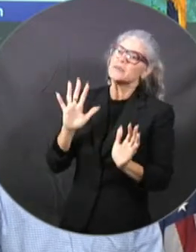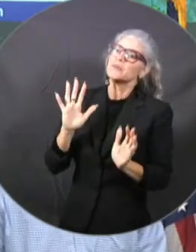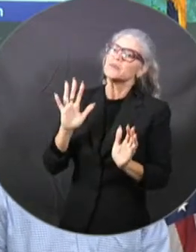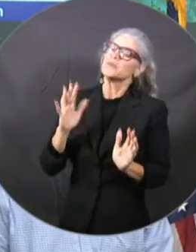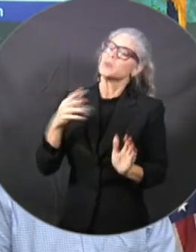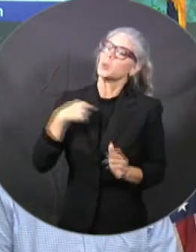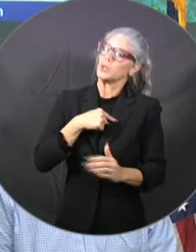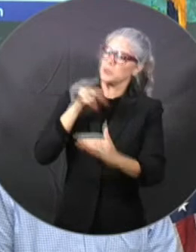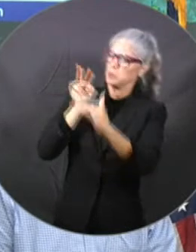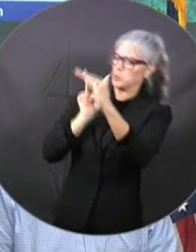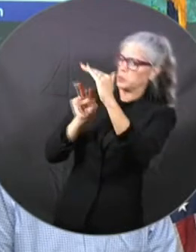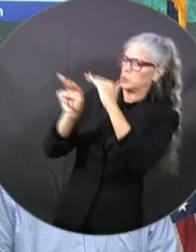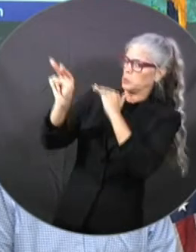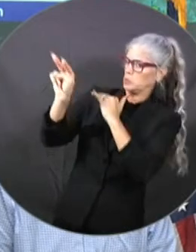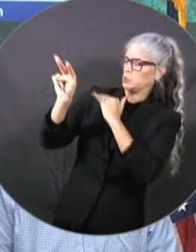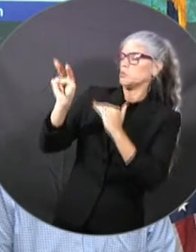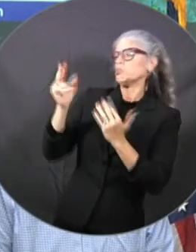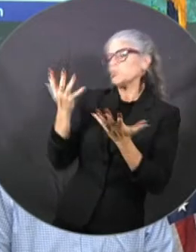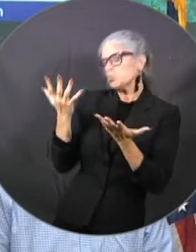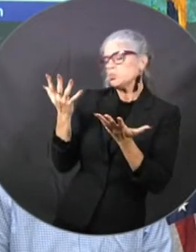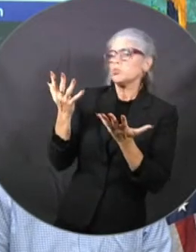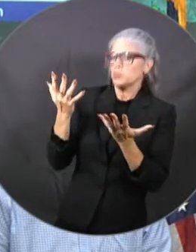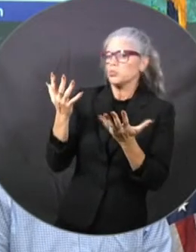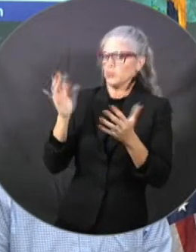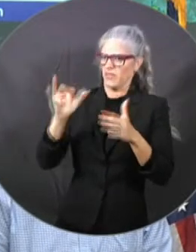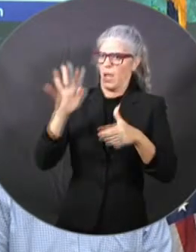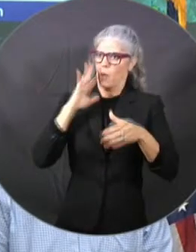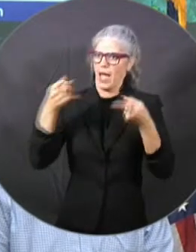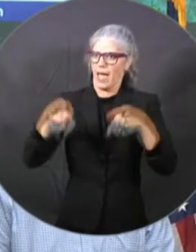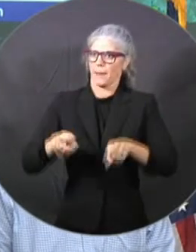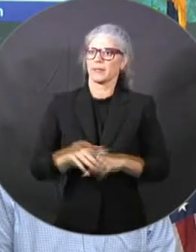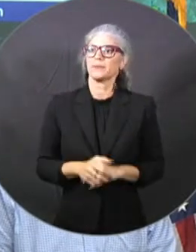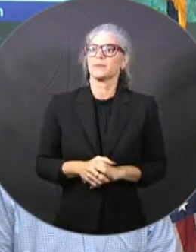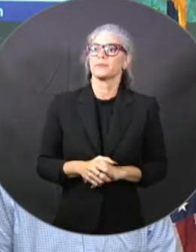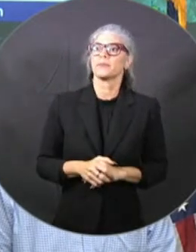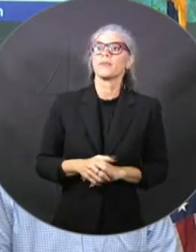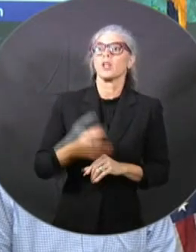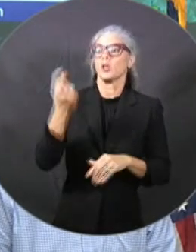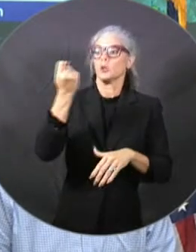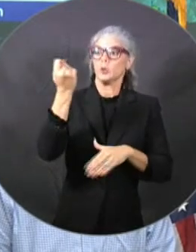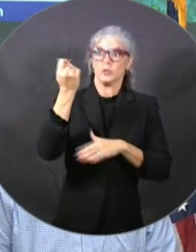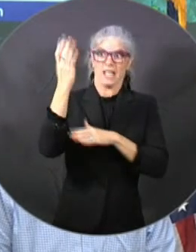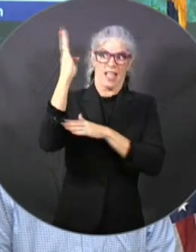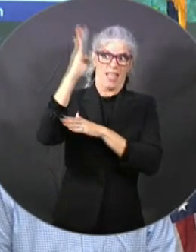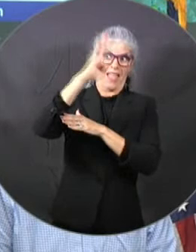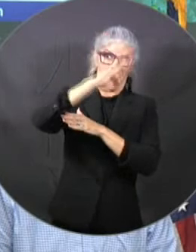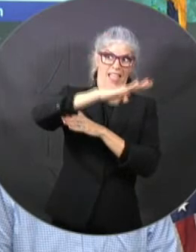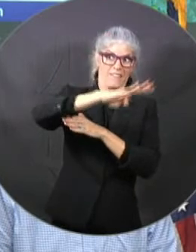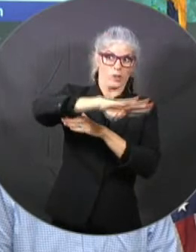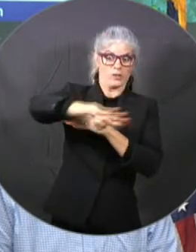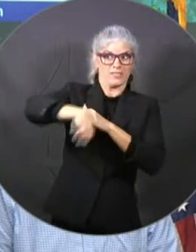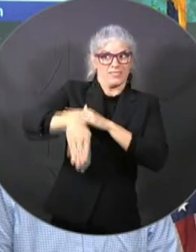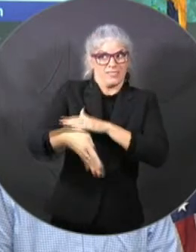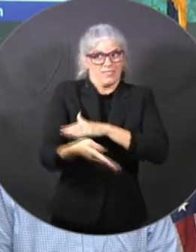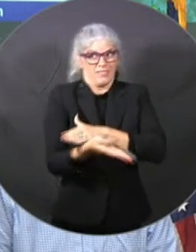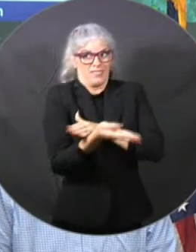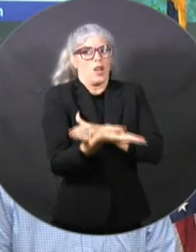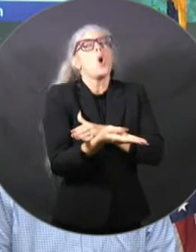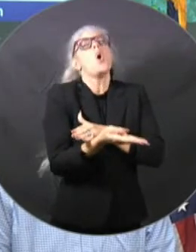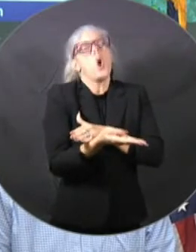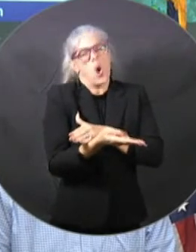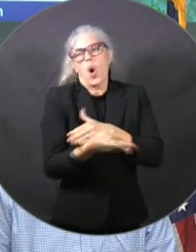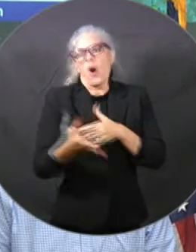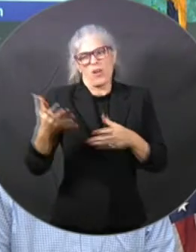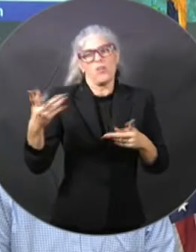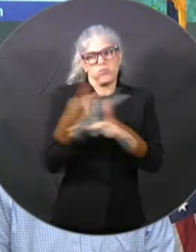we get into the late Tuesday, early Wednesday, it's going to start to get really nasty. And of course, they're anticipating a